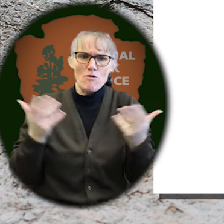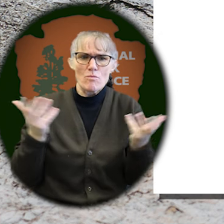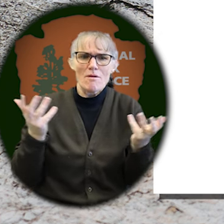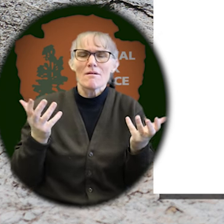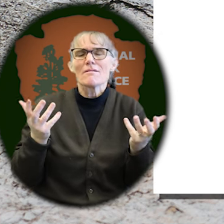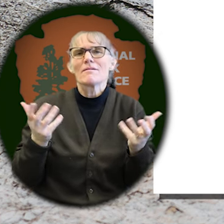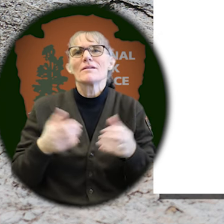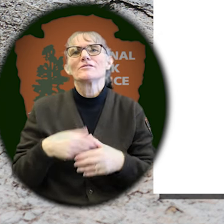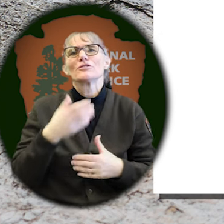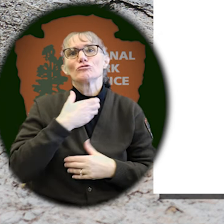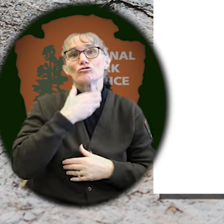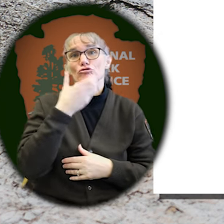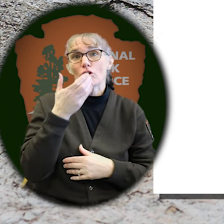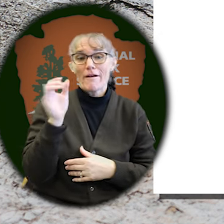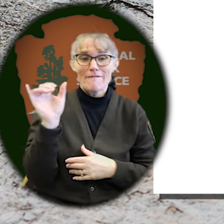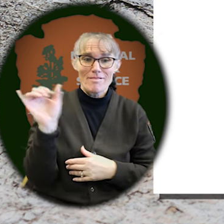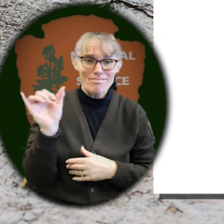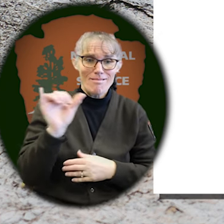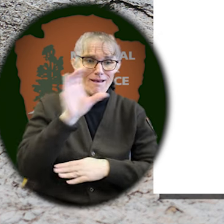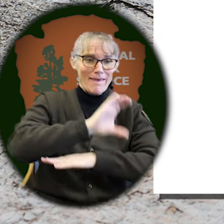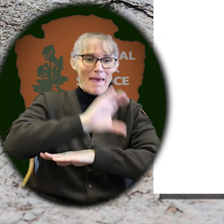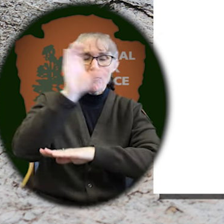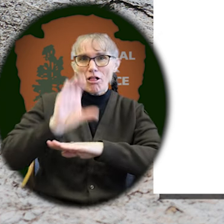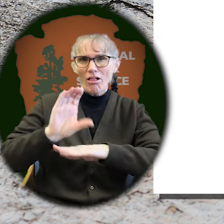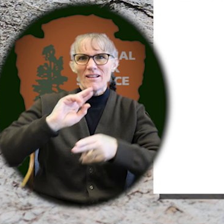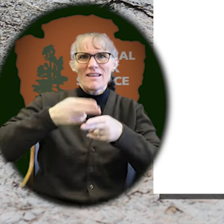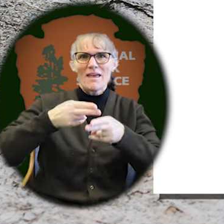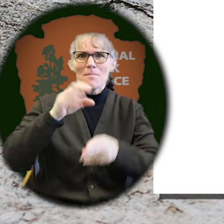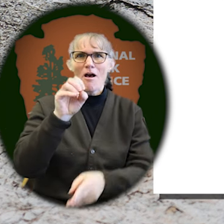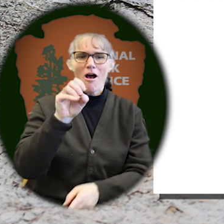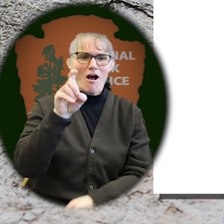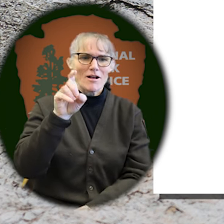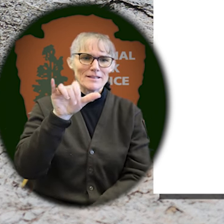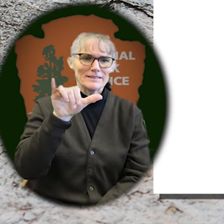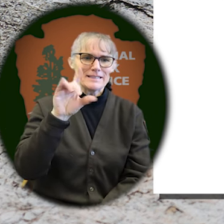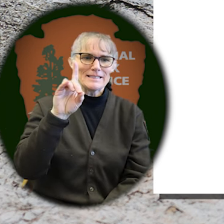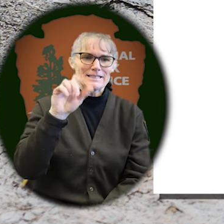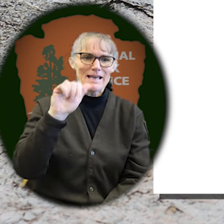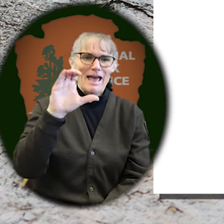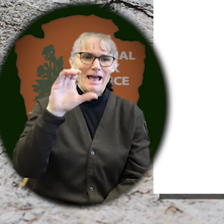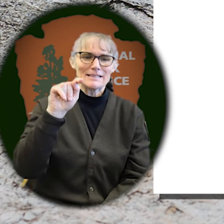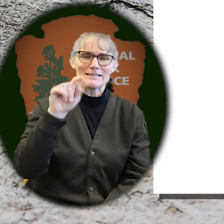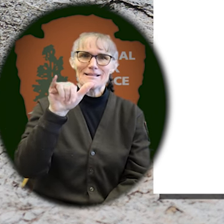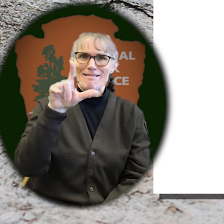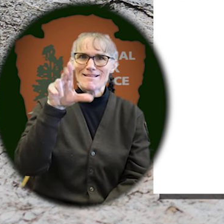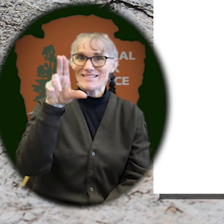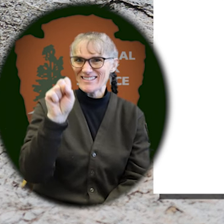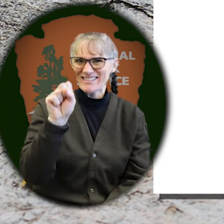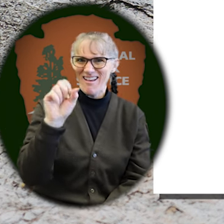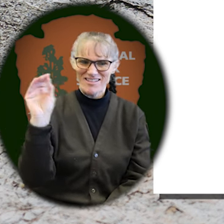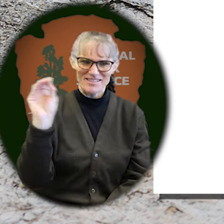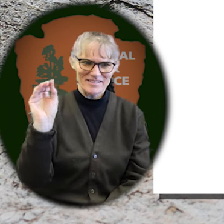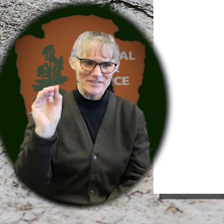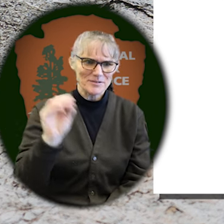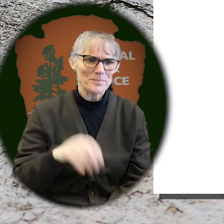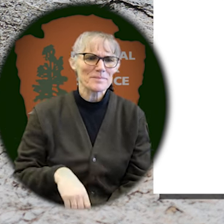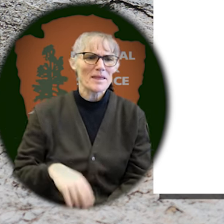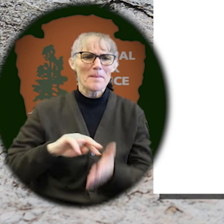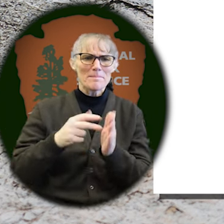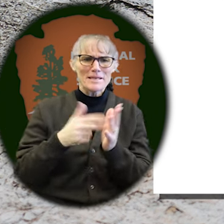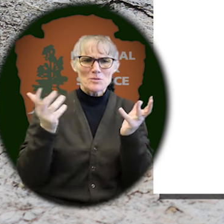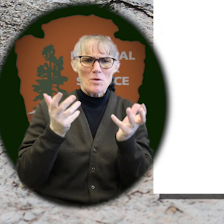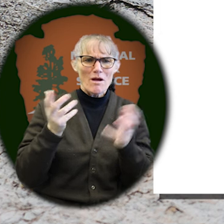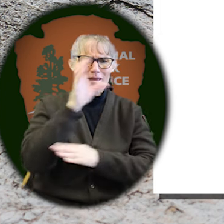actually working on is a giraffe-like camel named Oxidactylis. And so this is a taxonomic revision